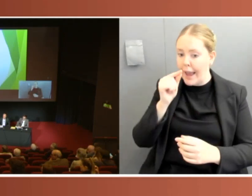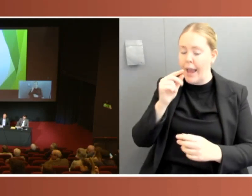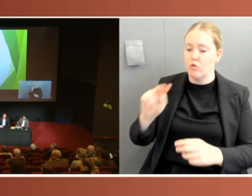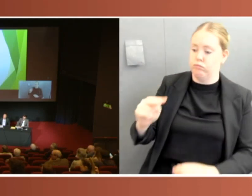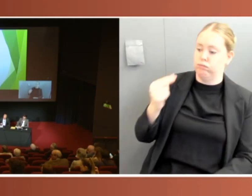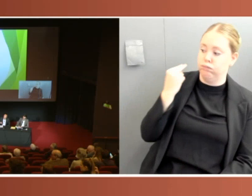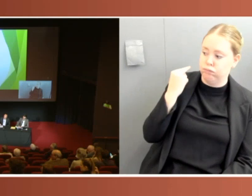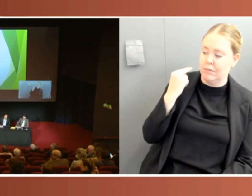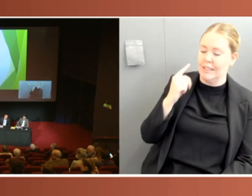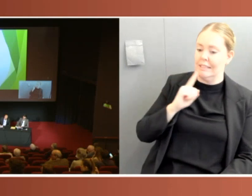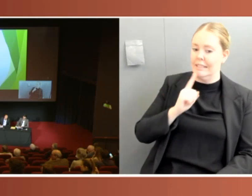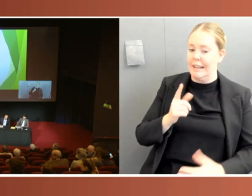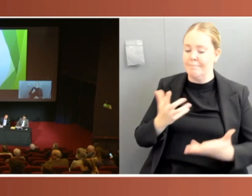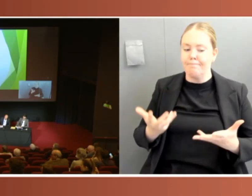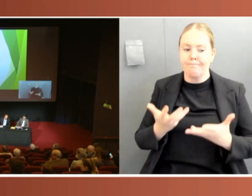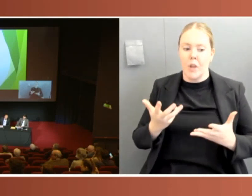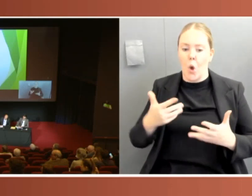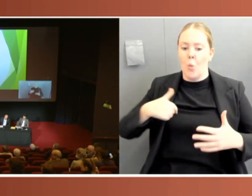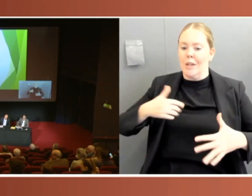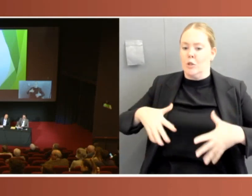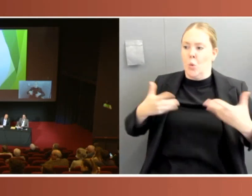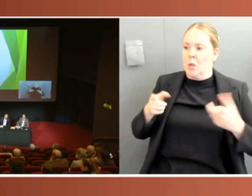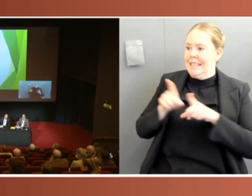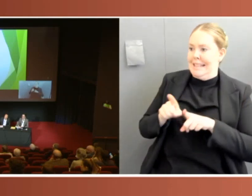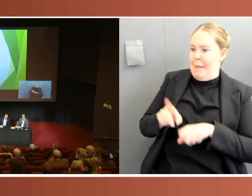mess lying around? Are there fixes for it?